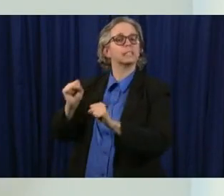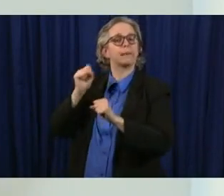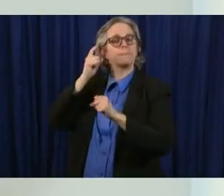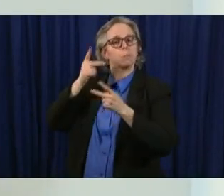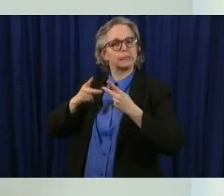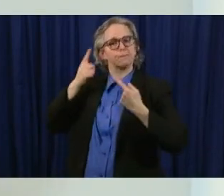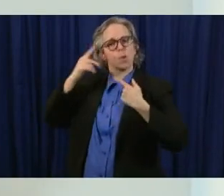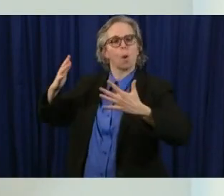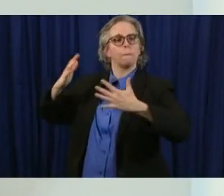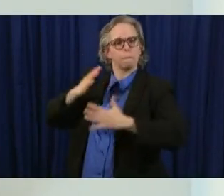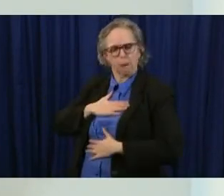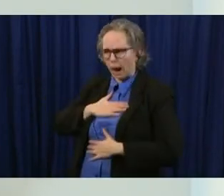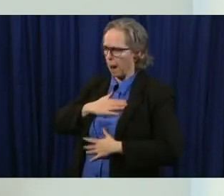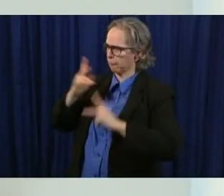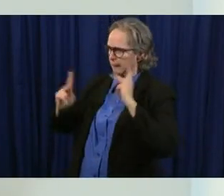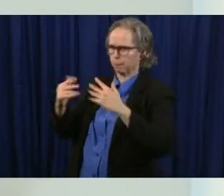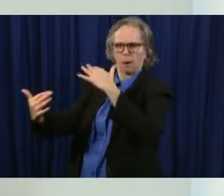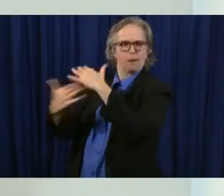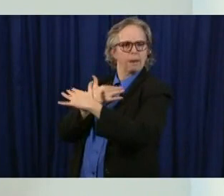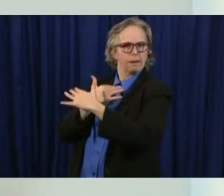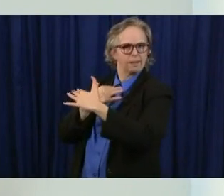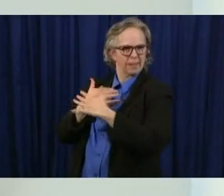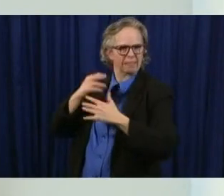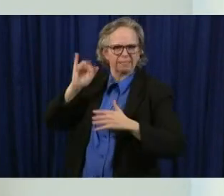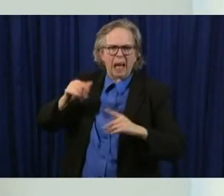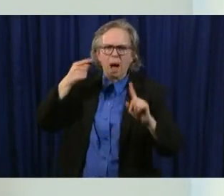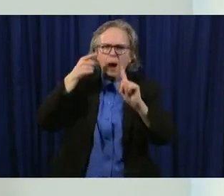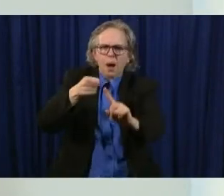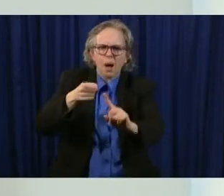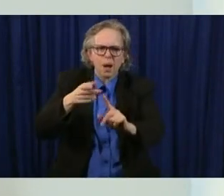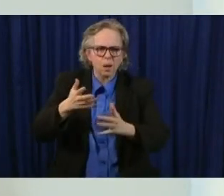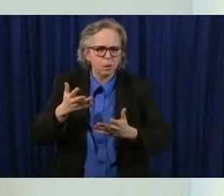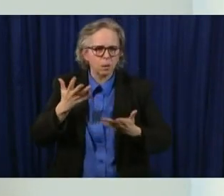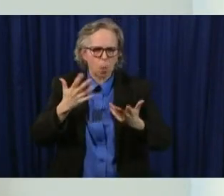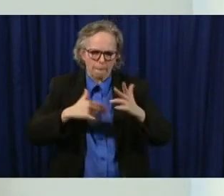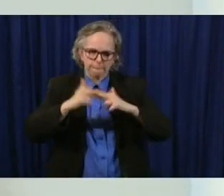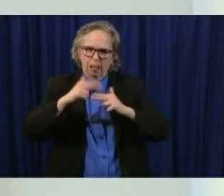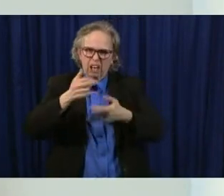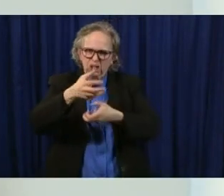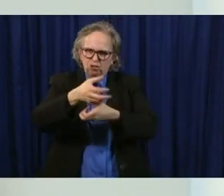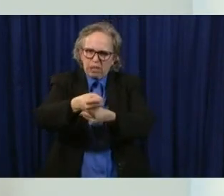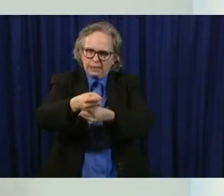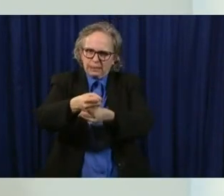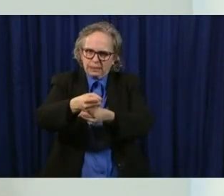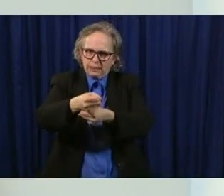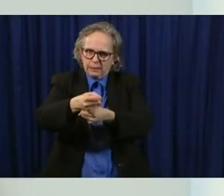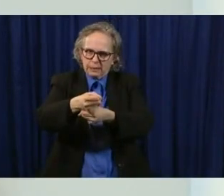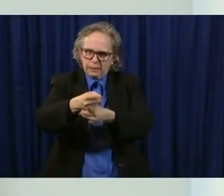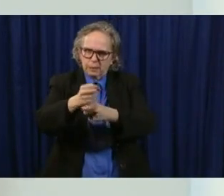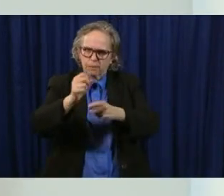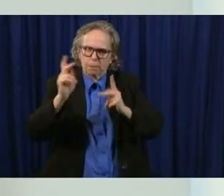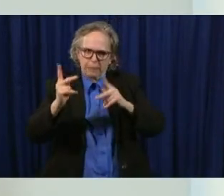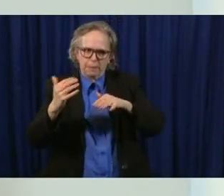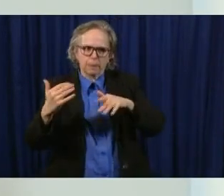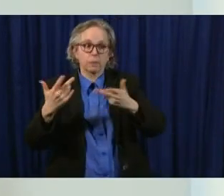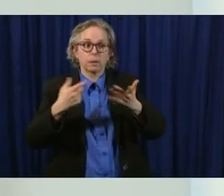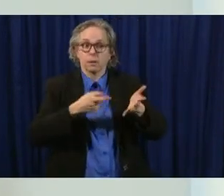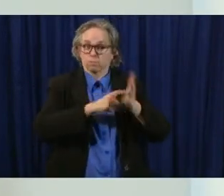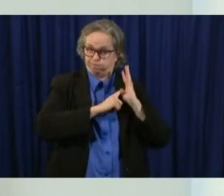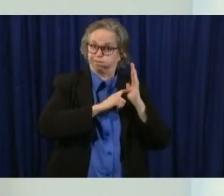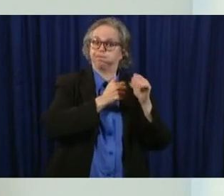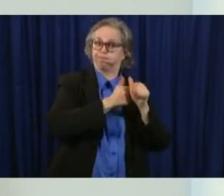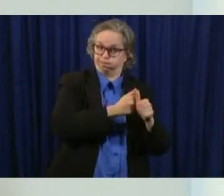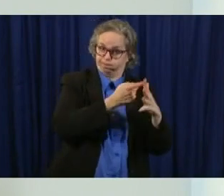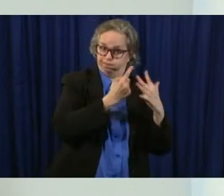businesses because they want to build trust with employees and customers will do these things but there's just a difference between a mandate from